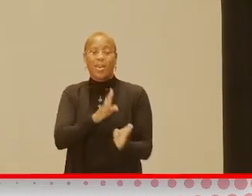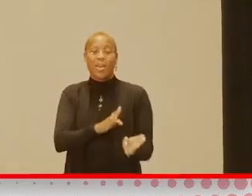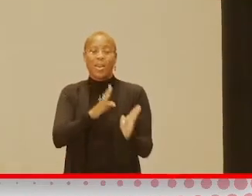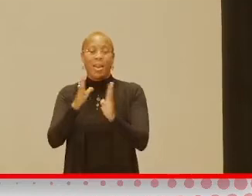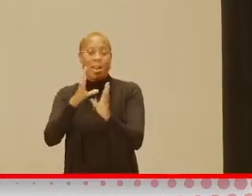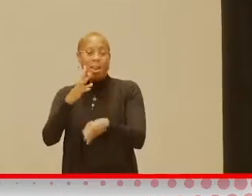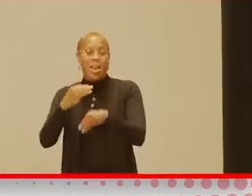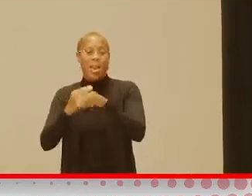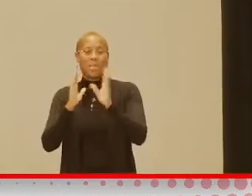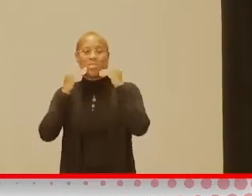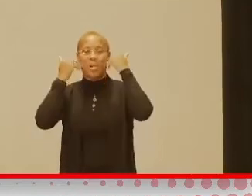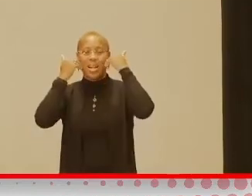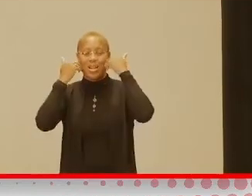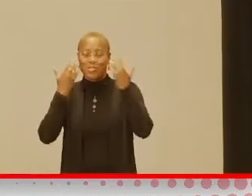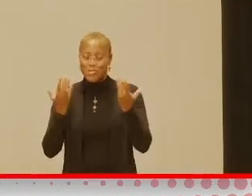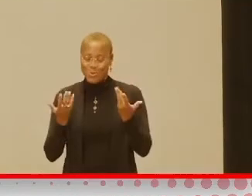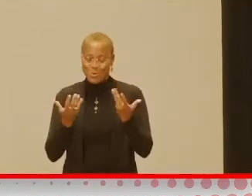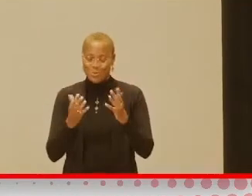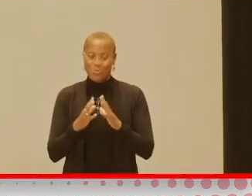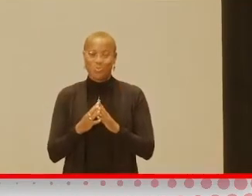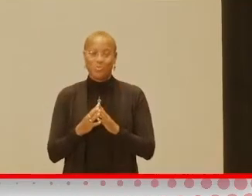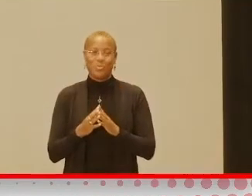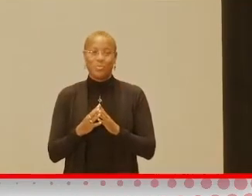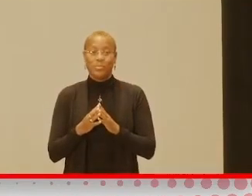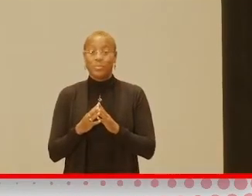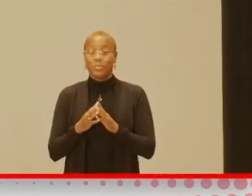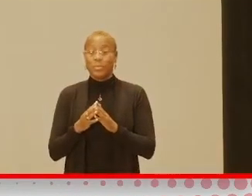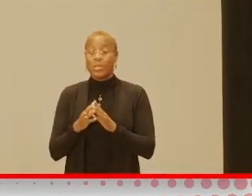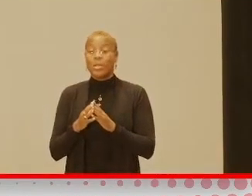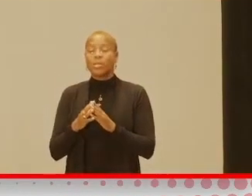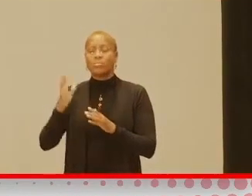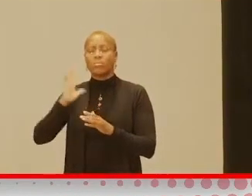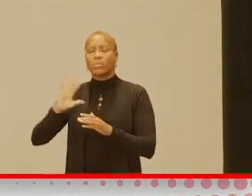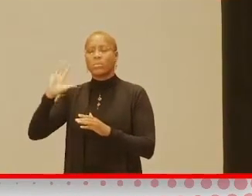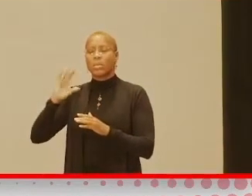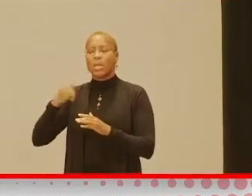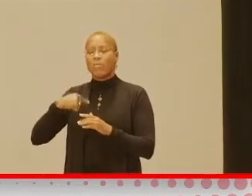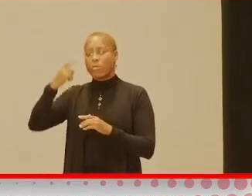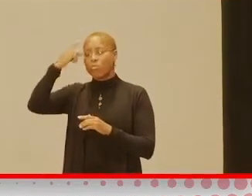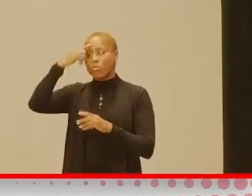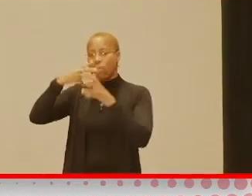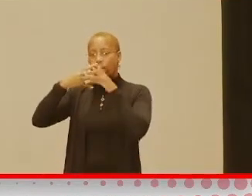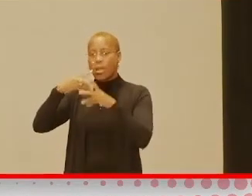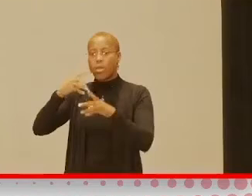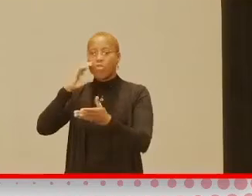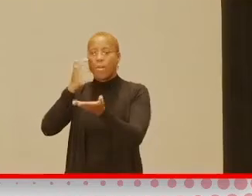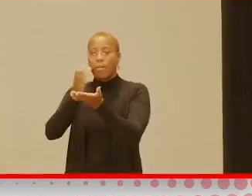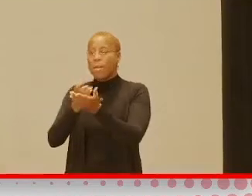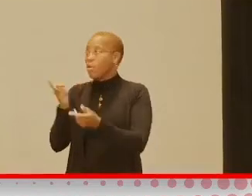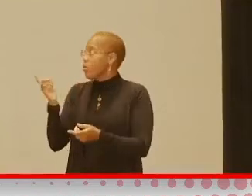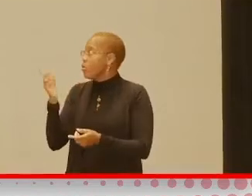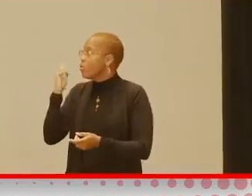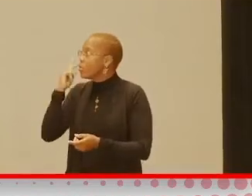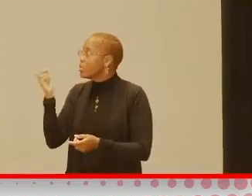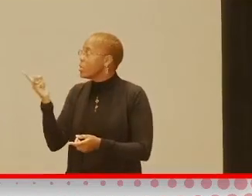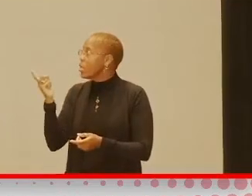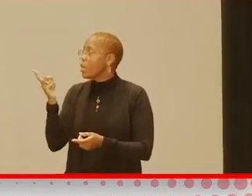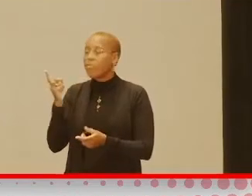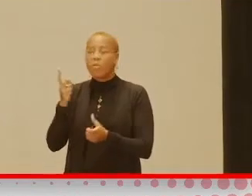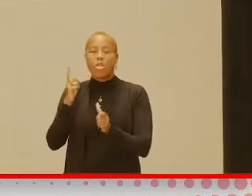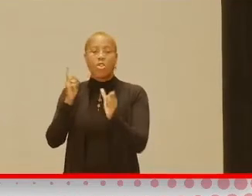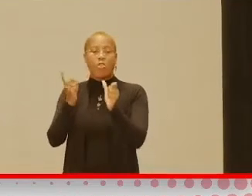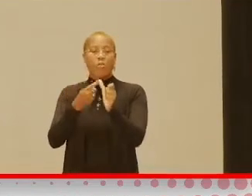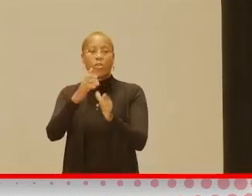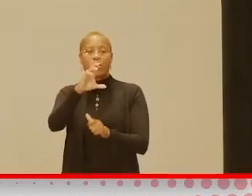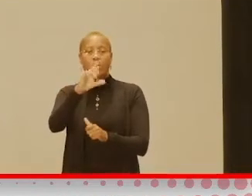smile. So as I mentioned, he had a brain bleed. So on the picture here, you can see a slice of one of his first CAT